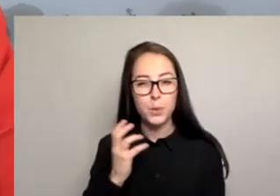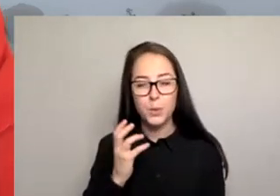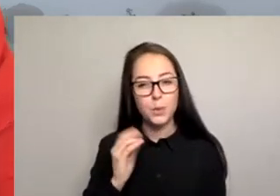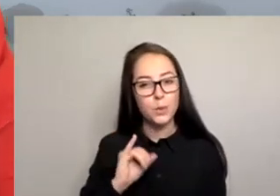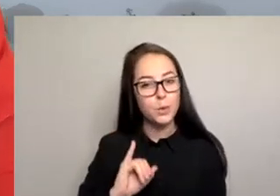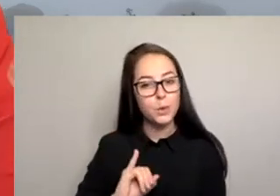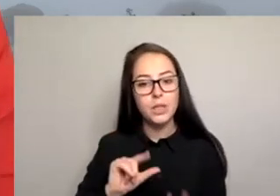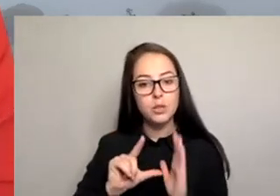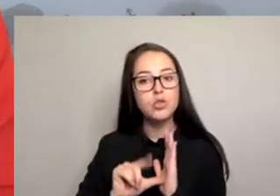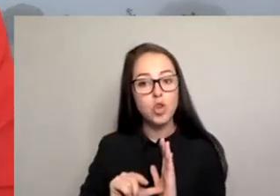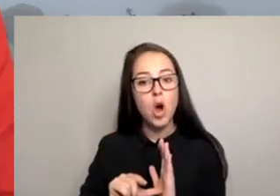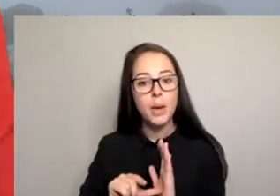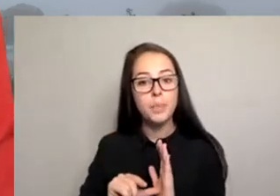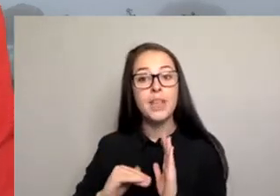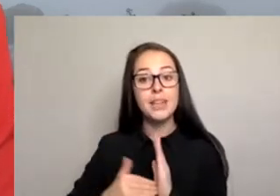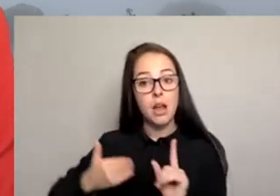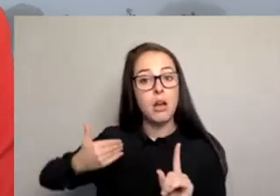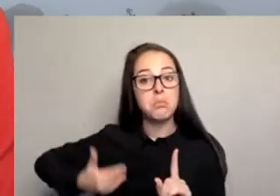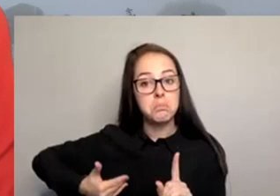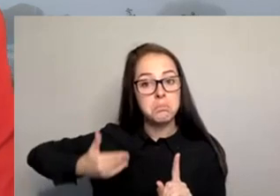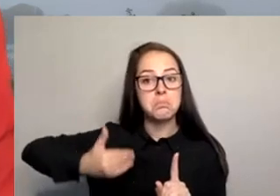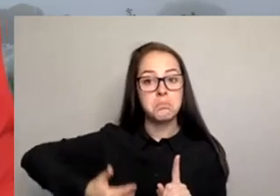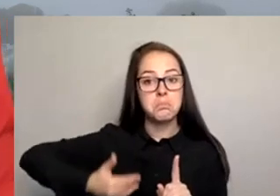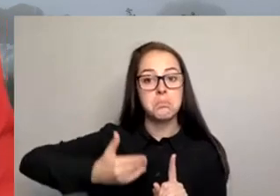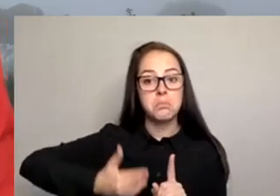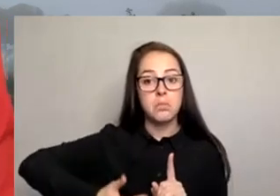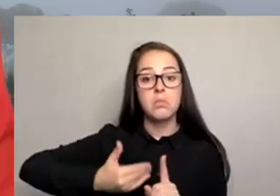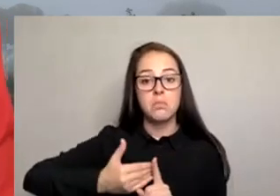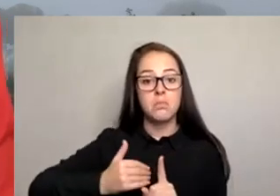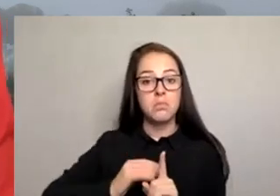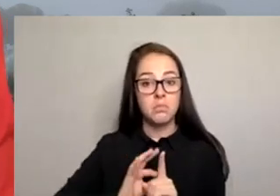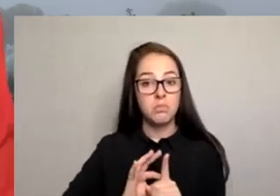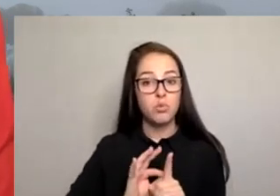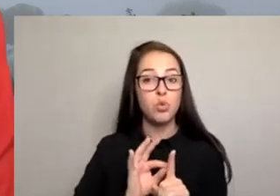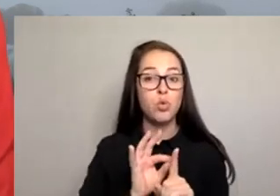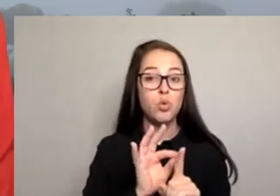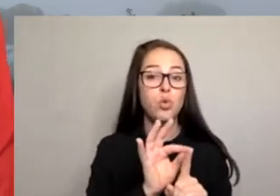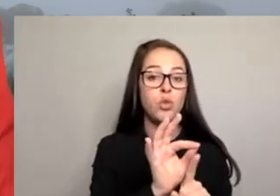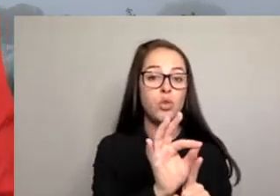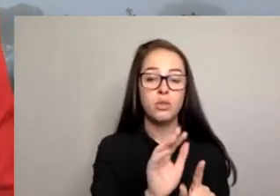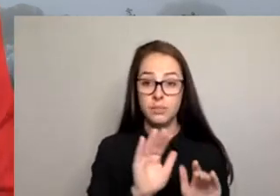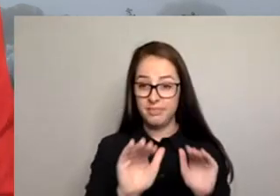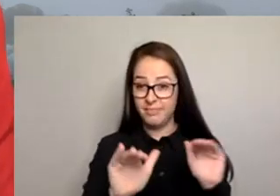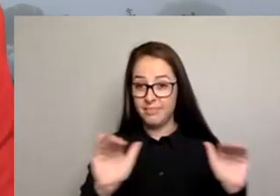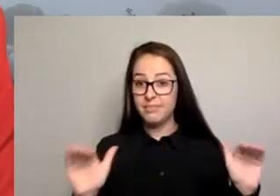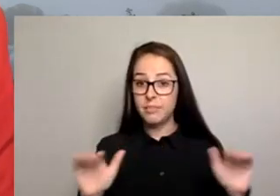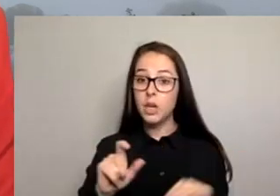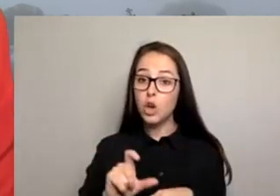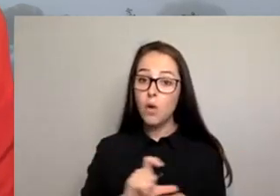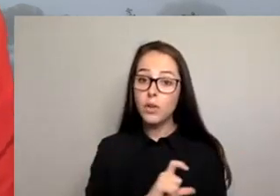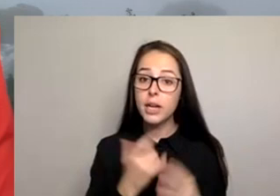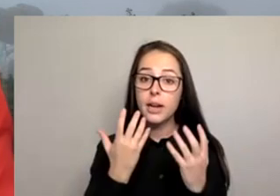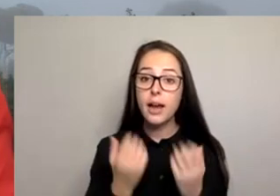okay. And that we actually do need to, to make a start. So that's where I think feel confident, start having the